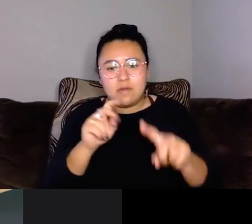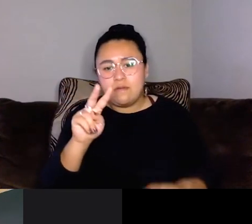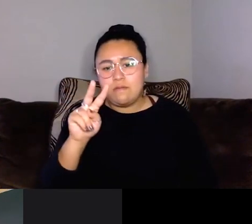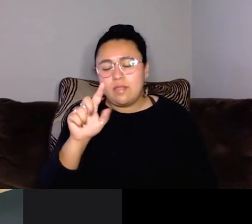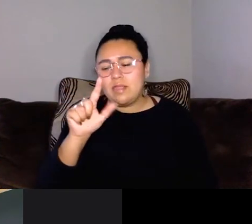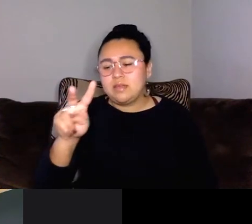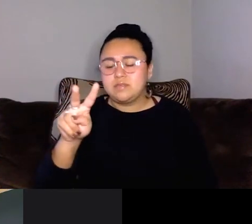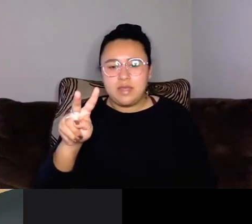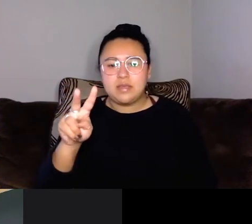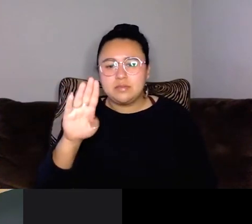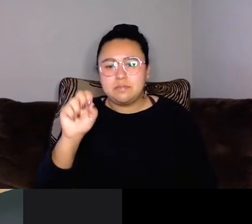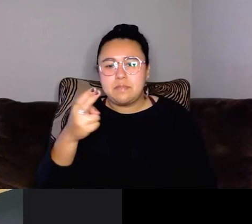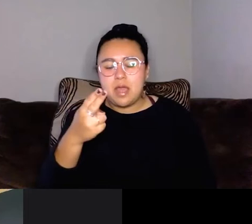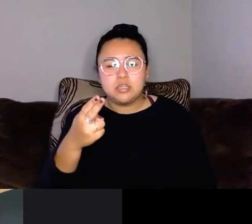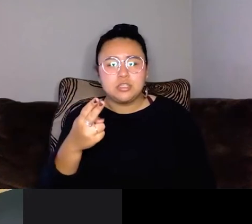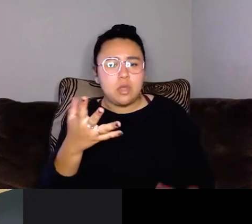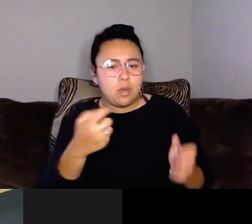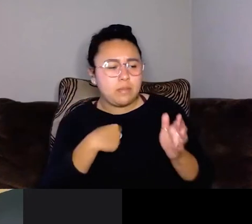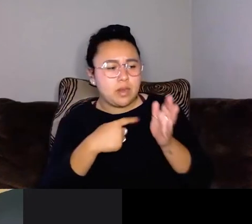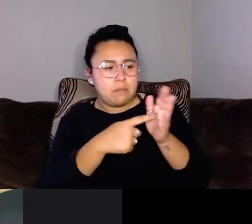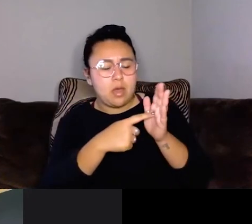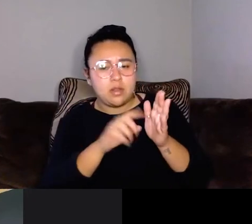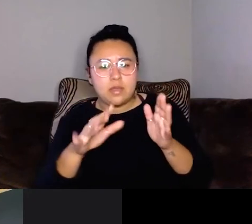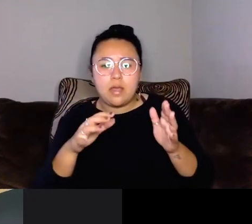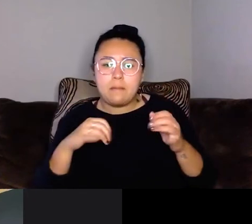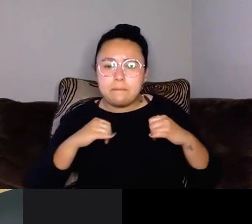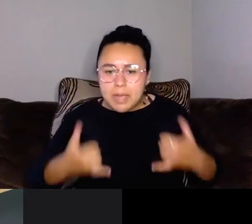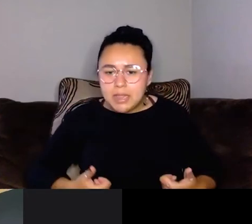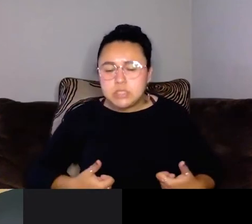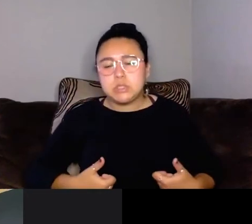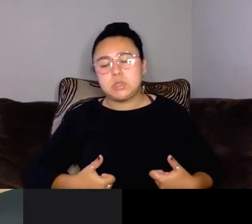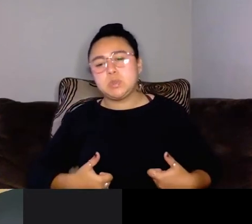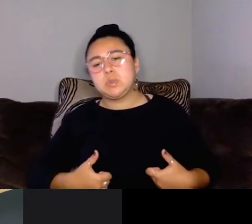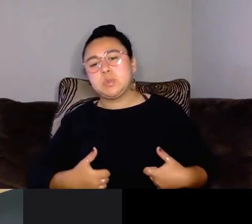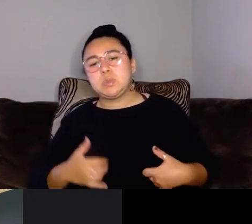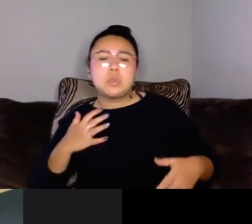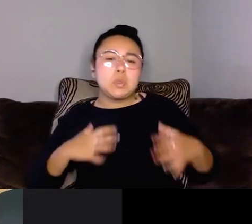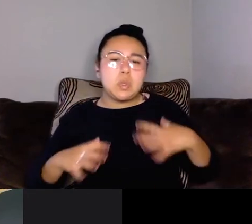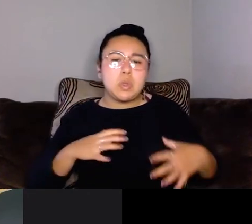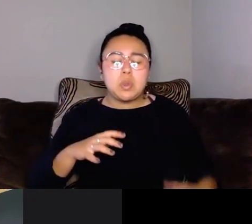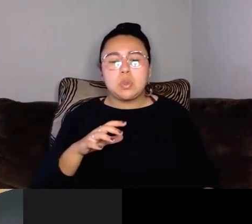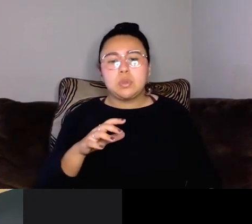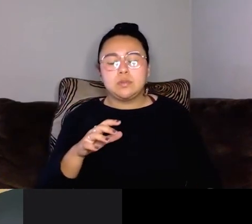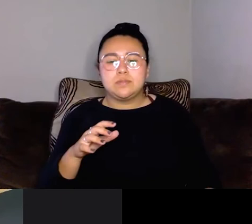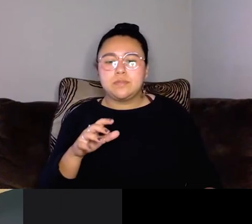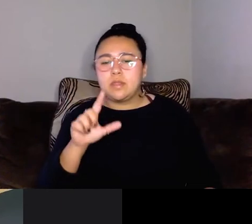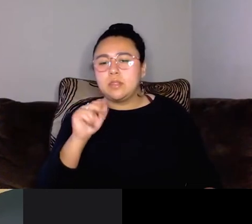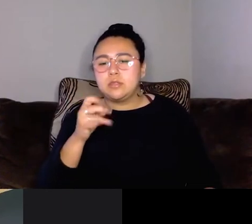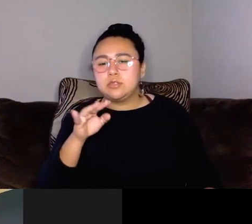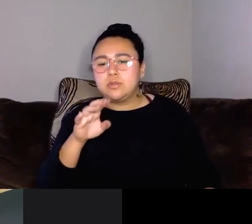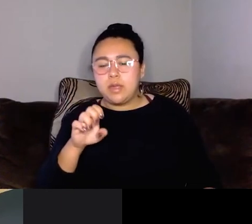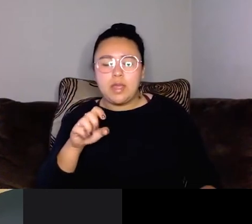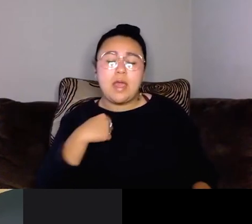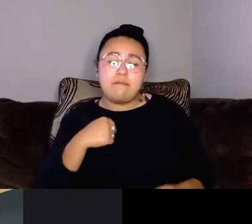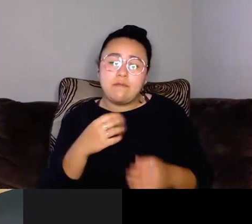some of their bathing suits and lingerie. And I got a free pass that first time. And that's where I